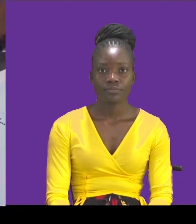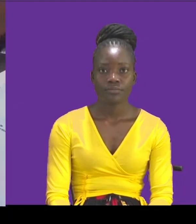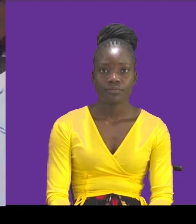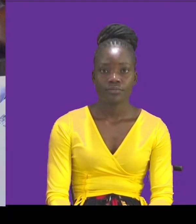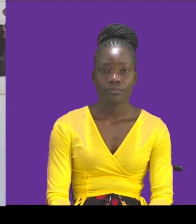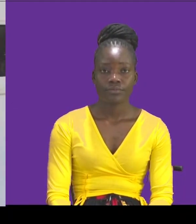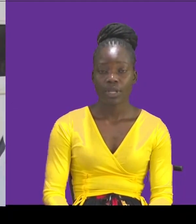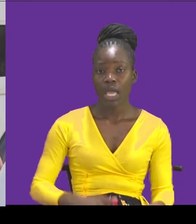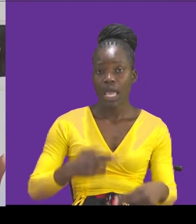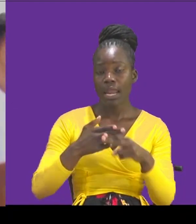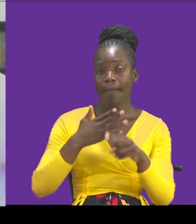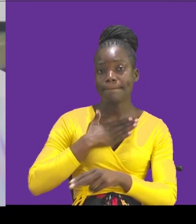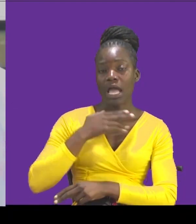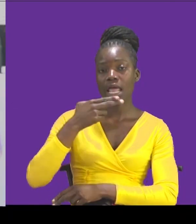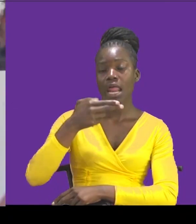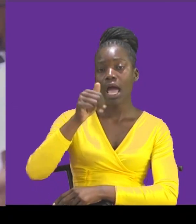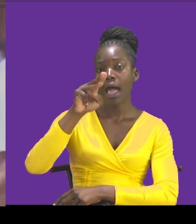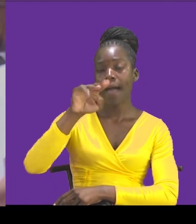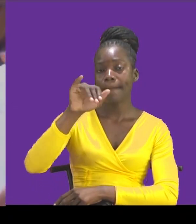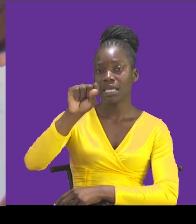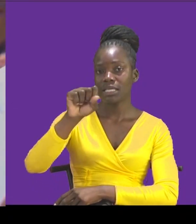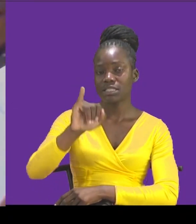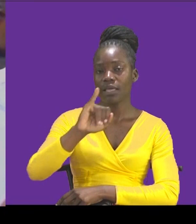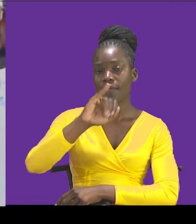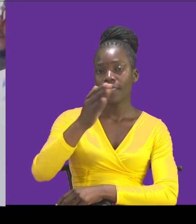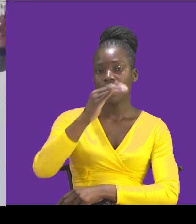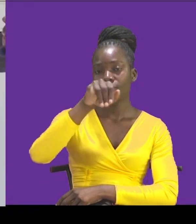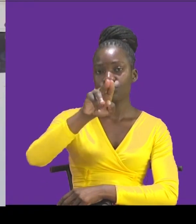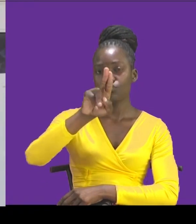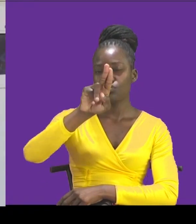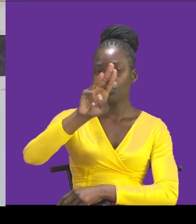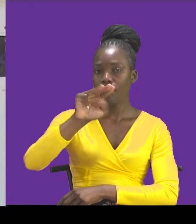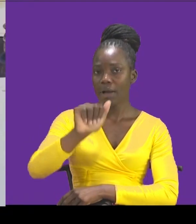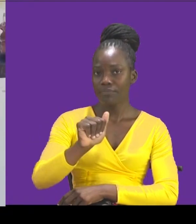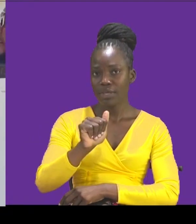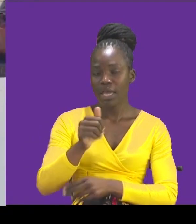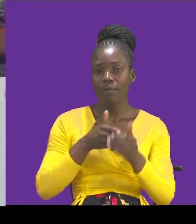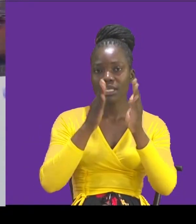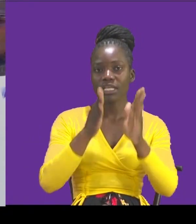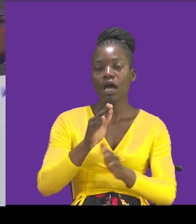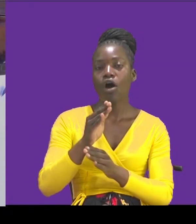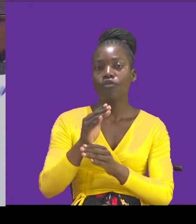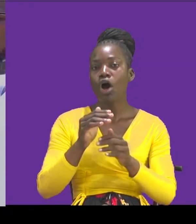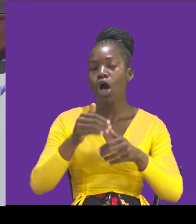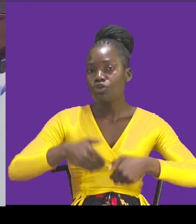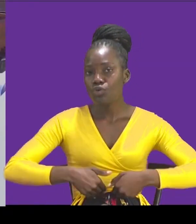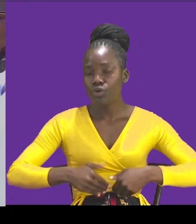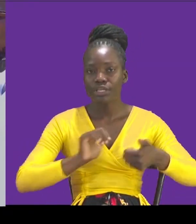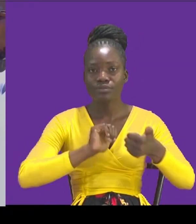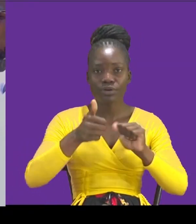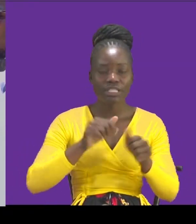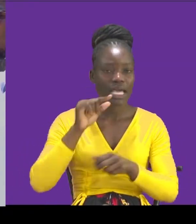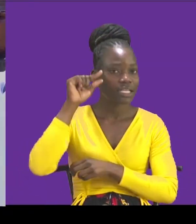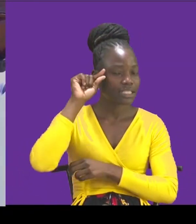My name is Amis Juma, the County Chief of Science and Charge of Youth, Gender, Sport and Social Services. And today we are here